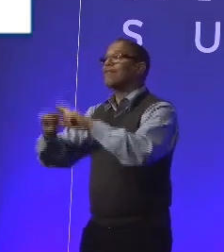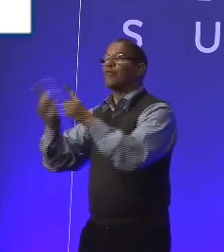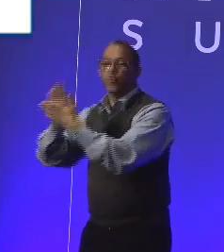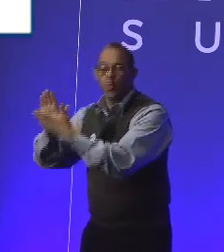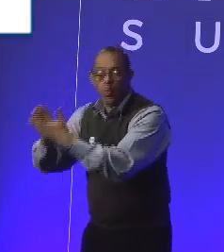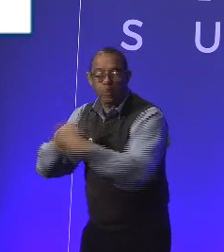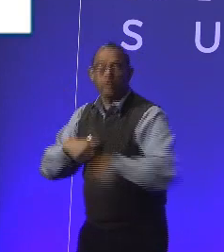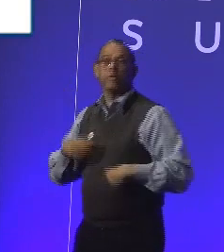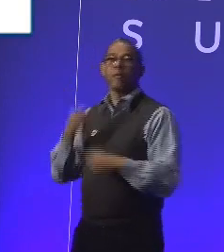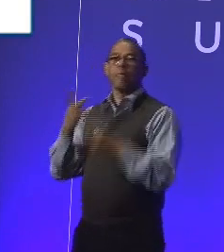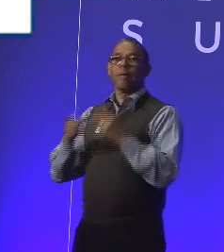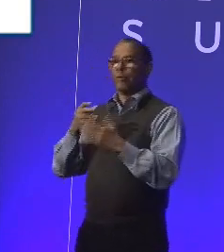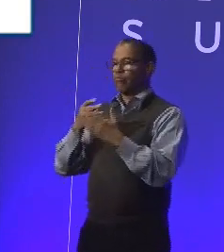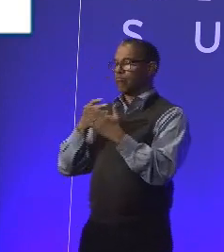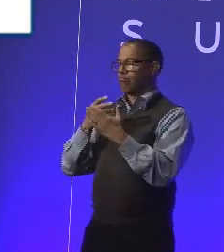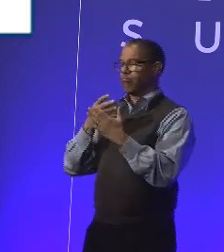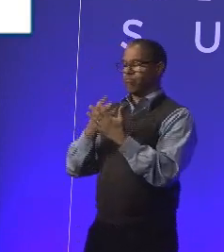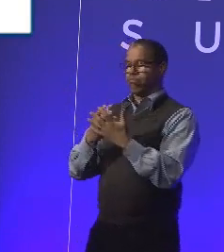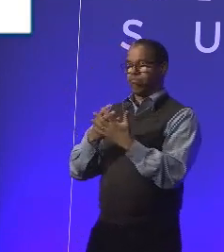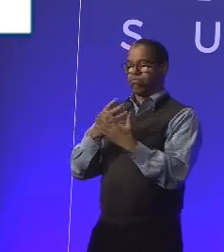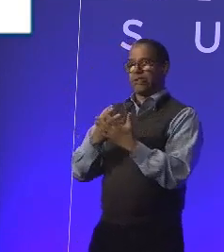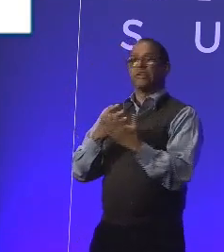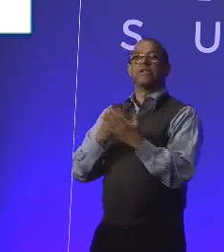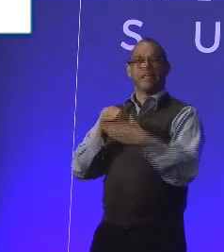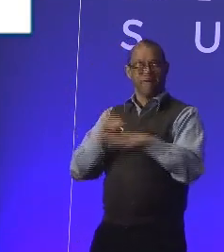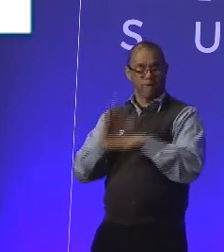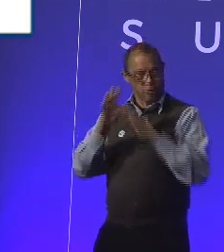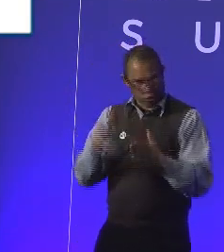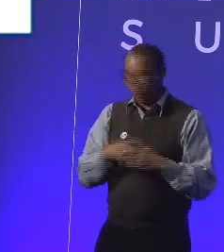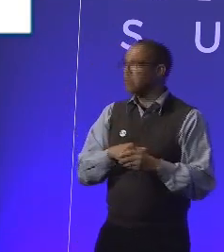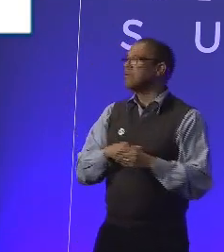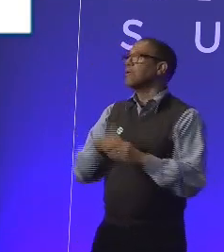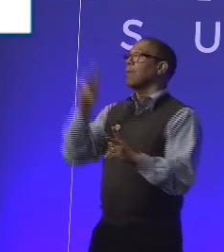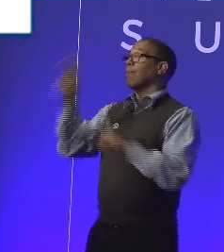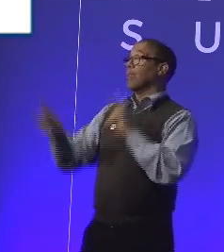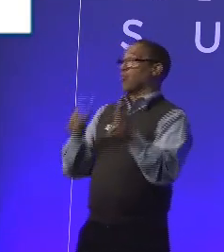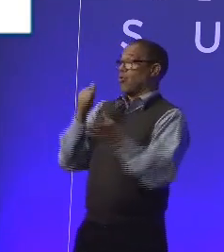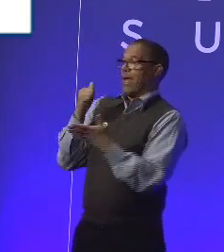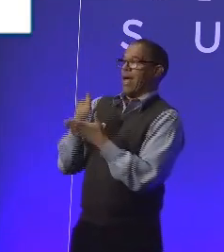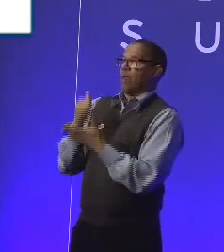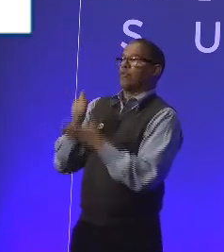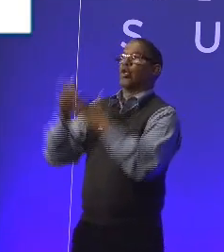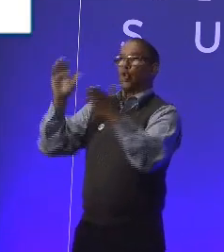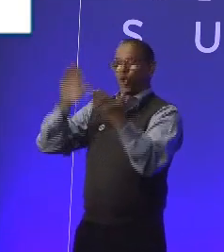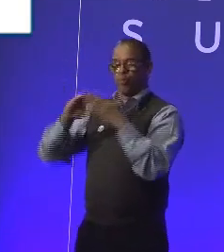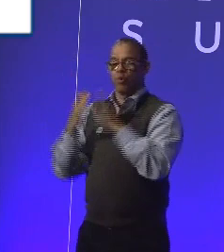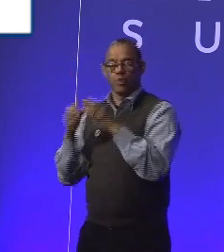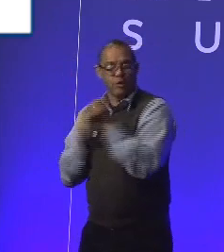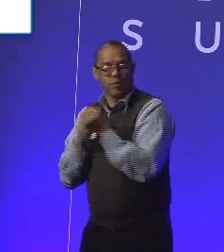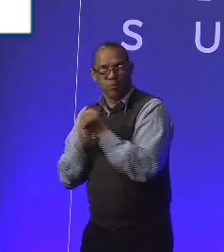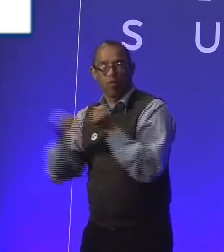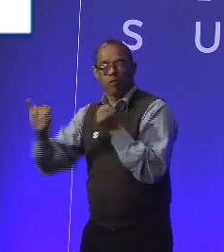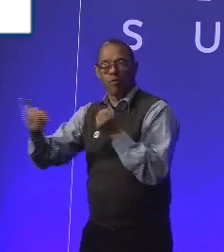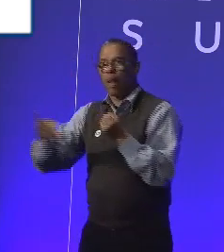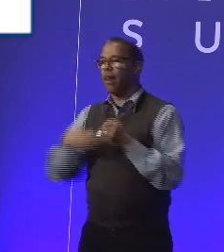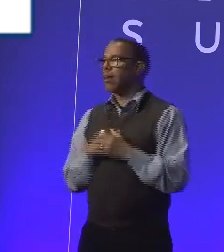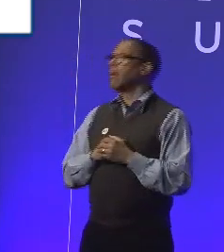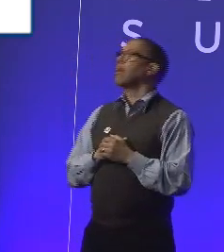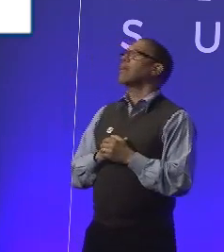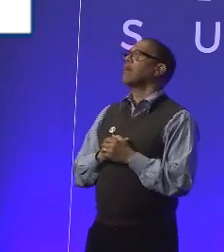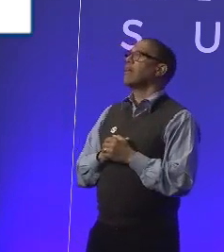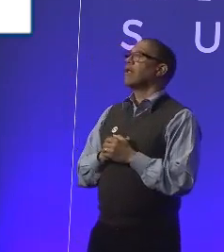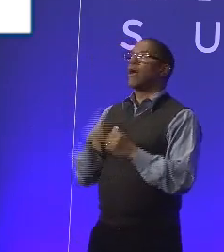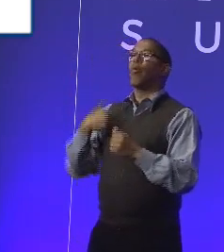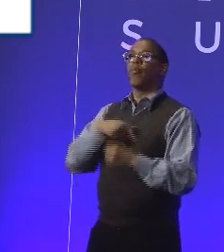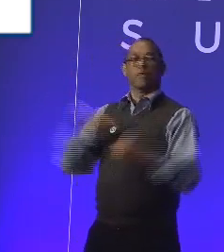might be prison advisors, people who helped community support as well. And we got those